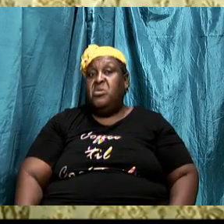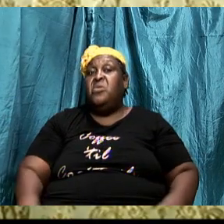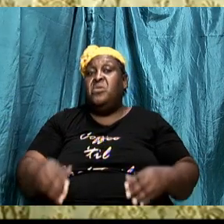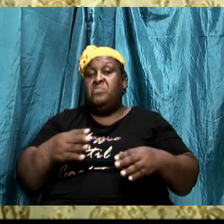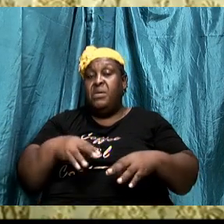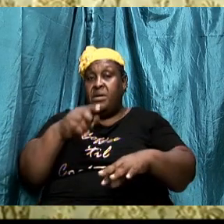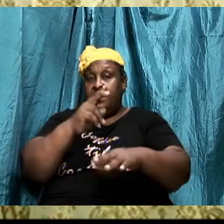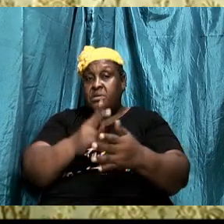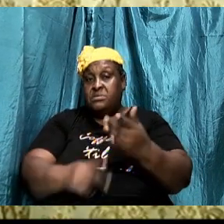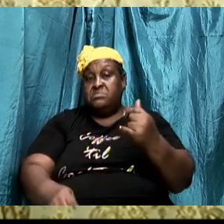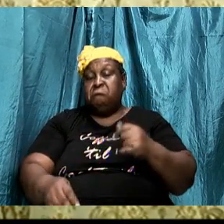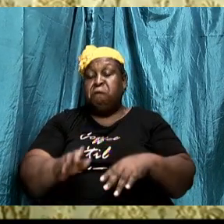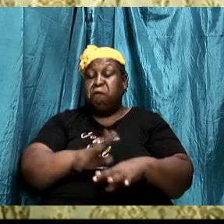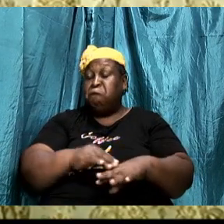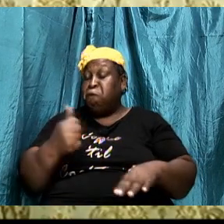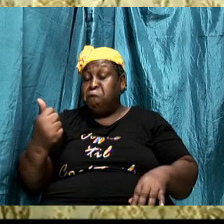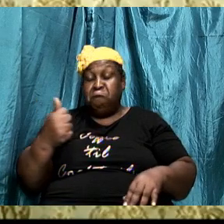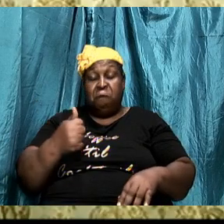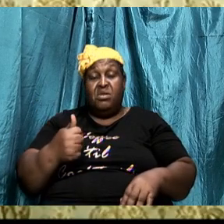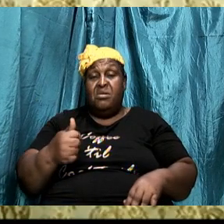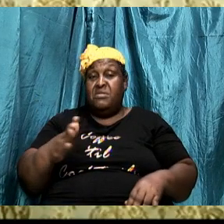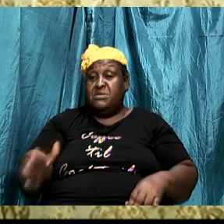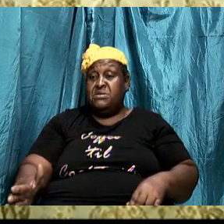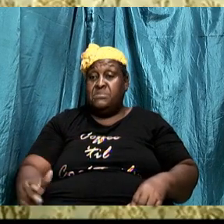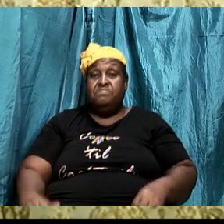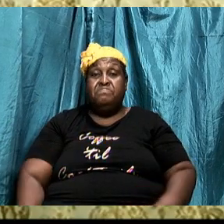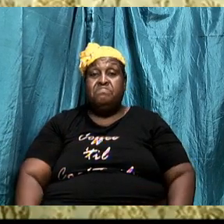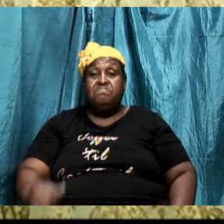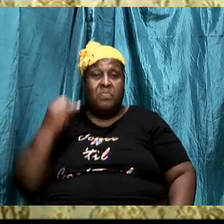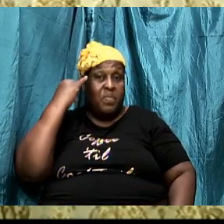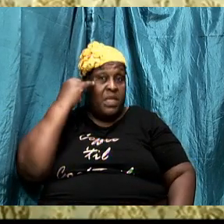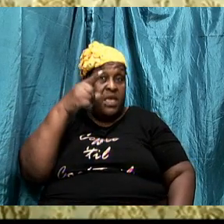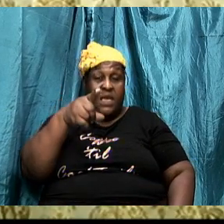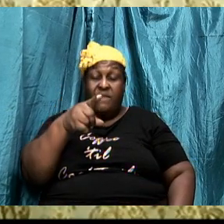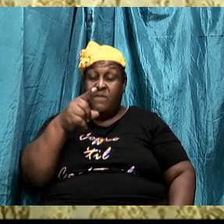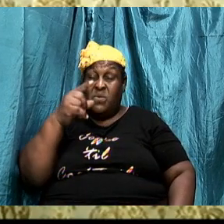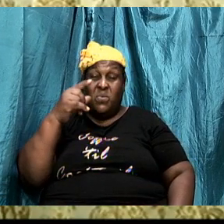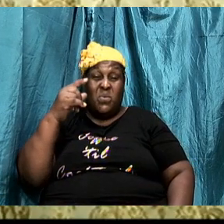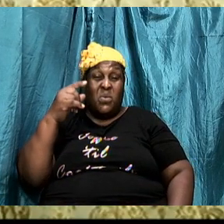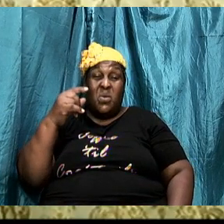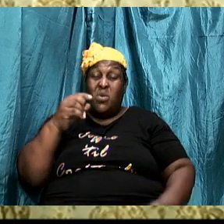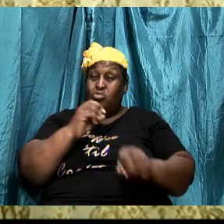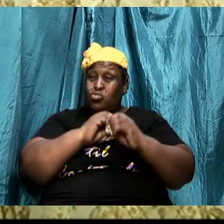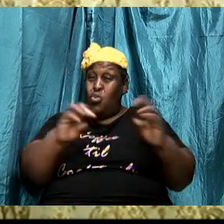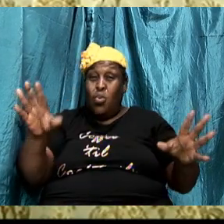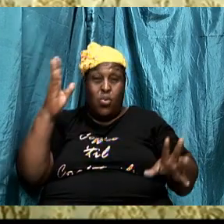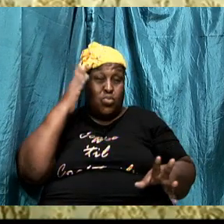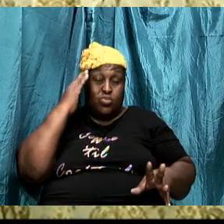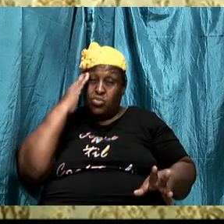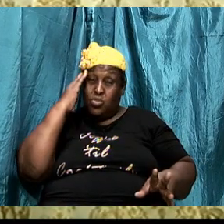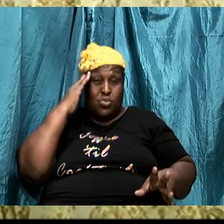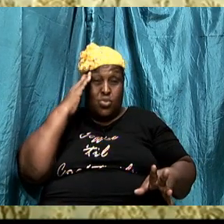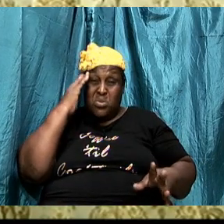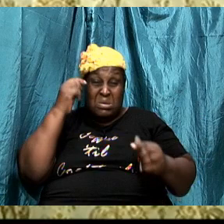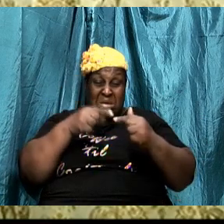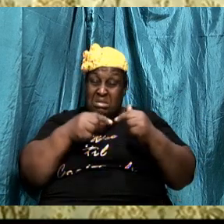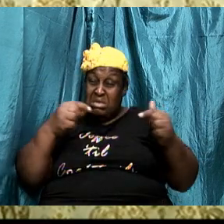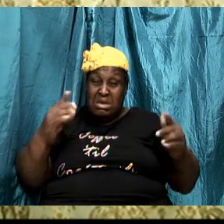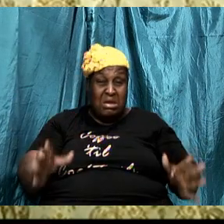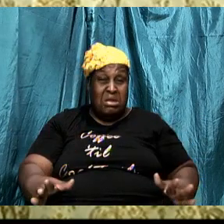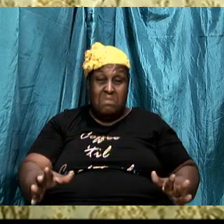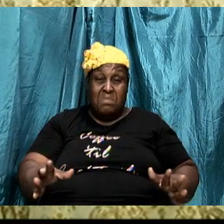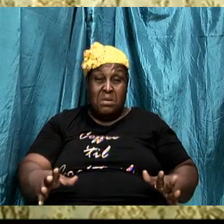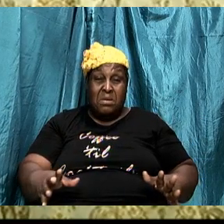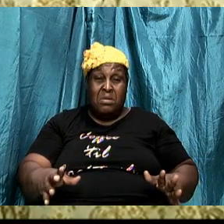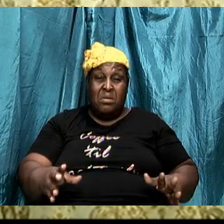hand if you neither know the enemy nor know yourself